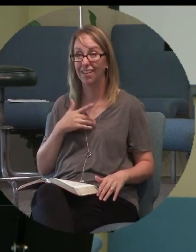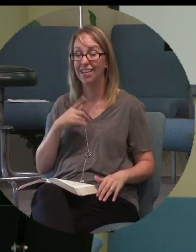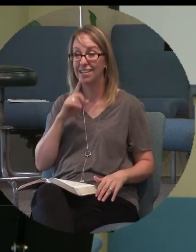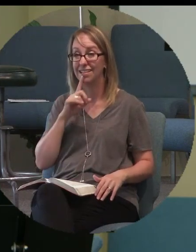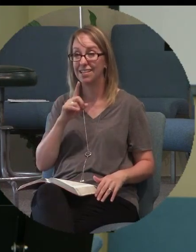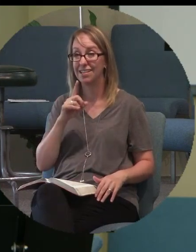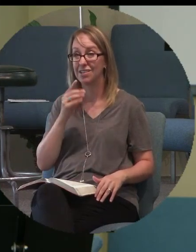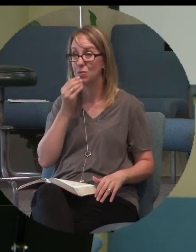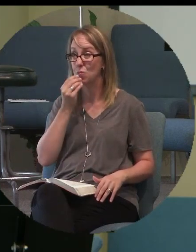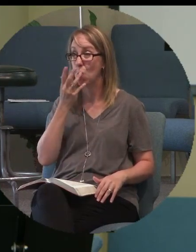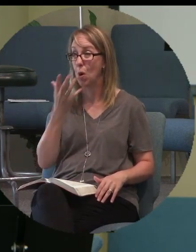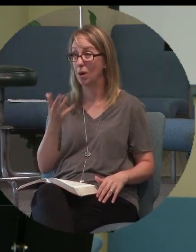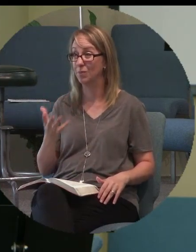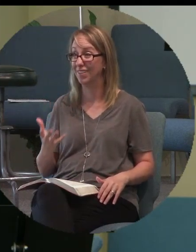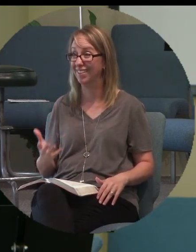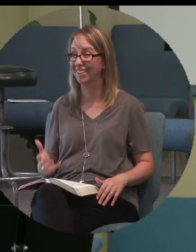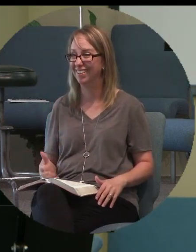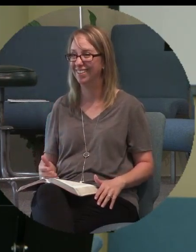water. water.